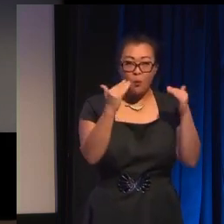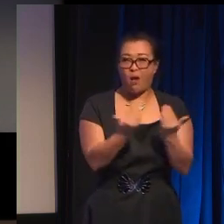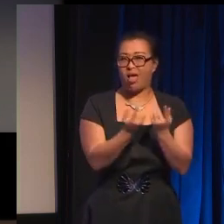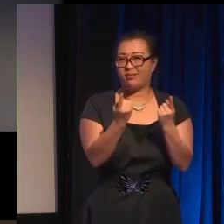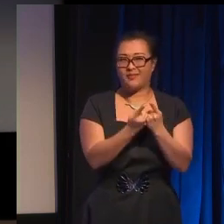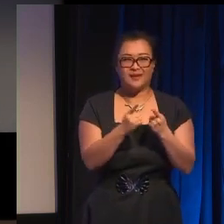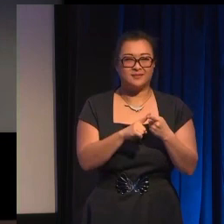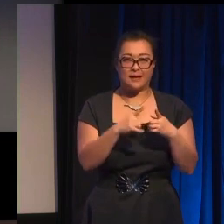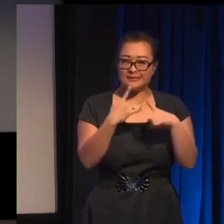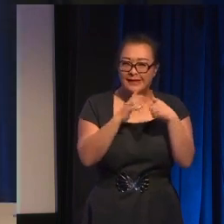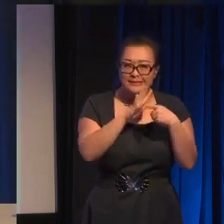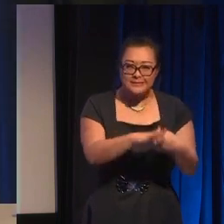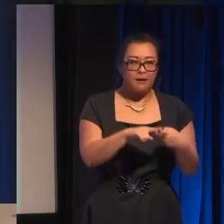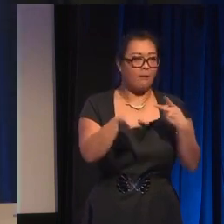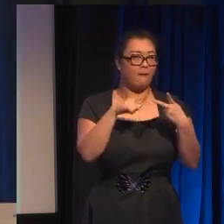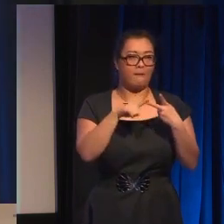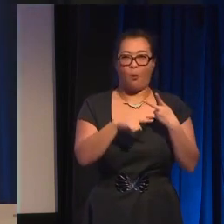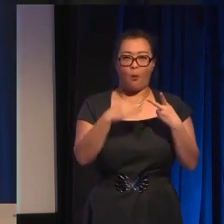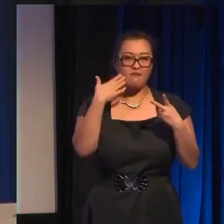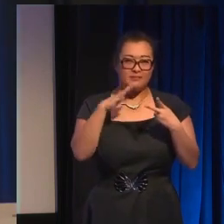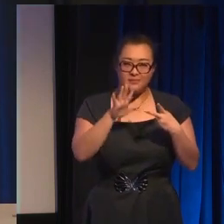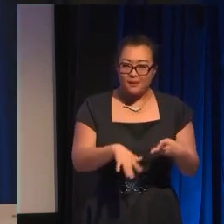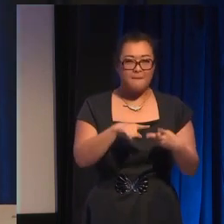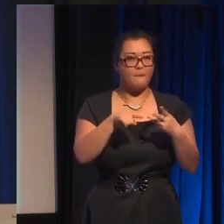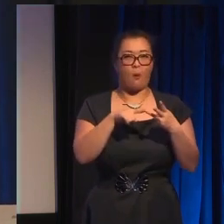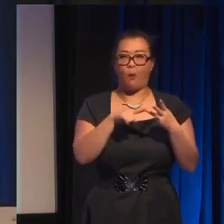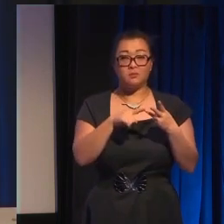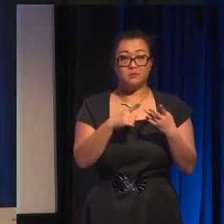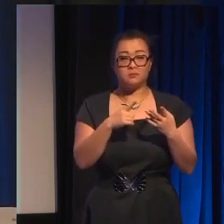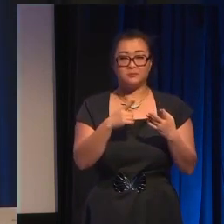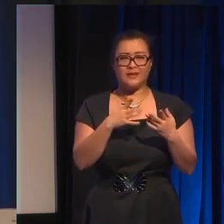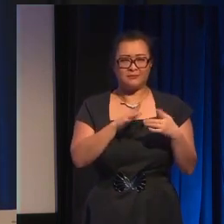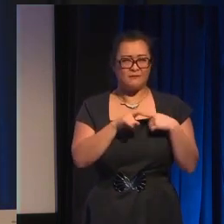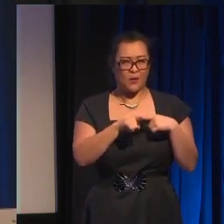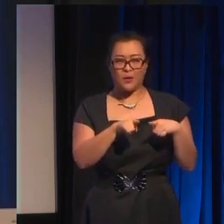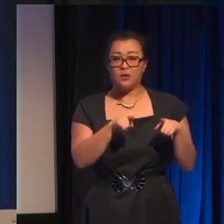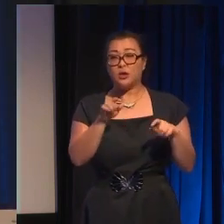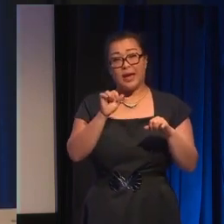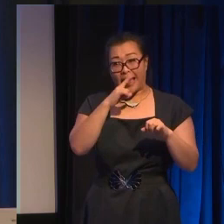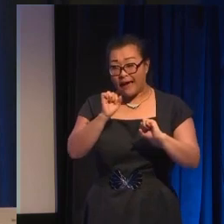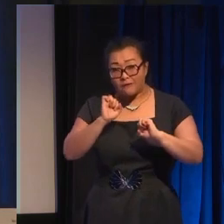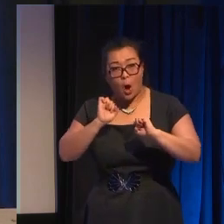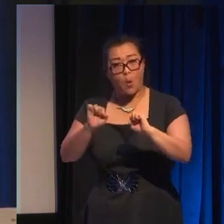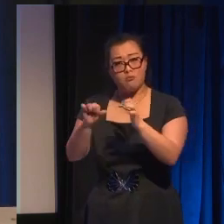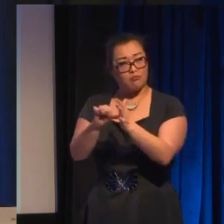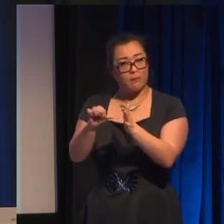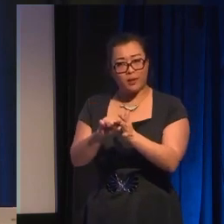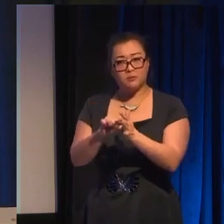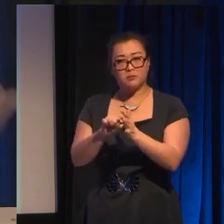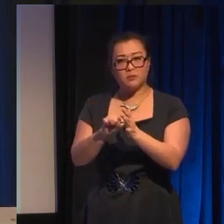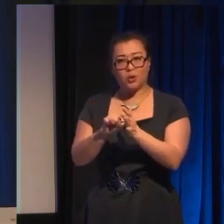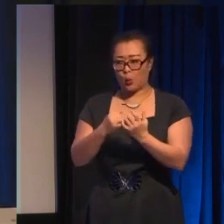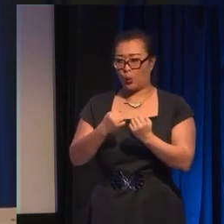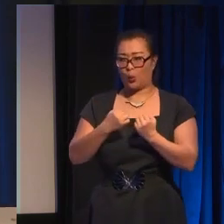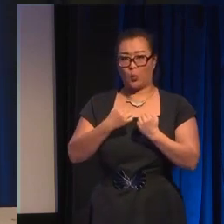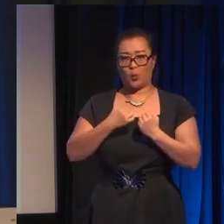to make them gritty or realistic and your impressions of how sexism, racism, et cetera for whatever time and place